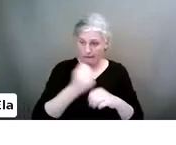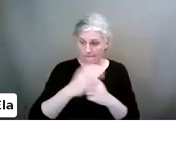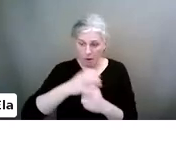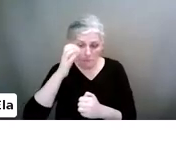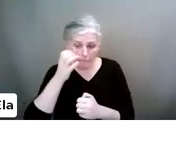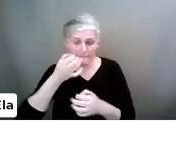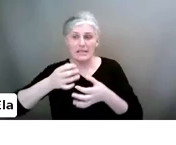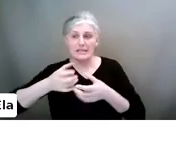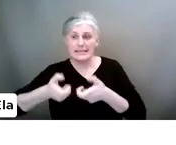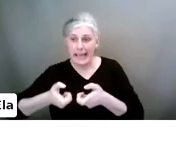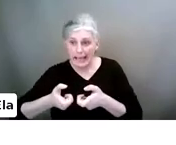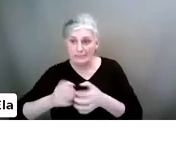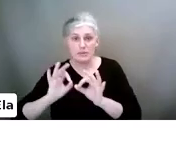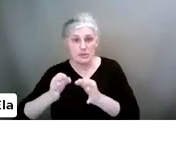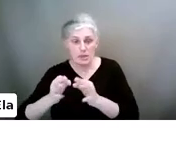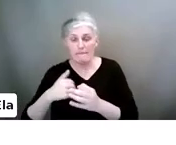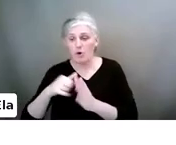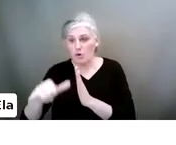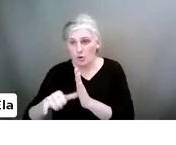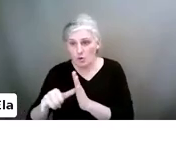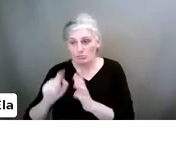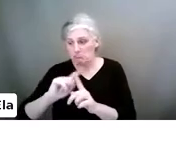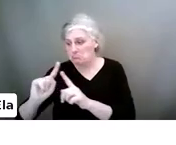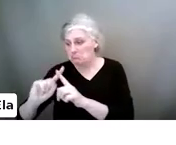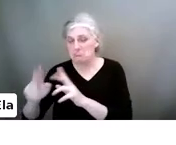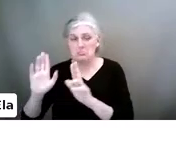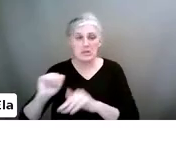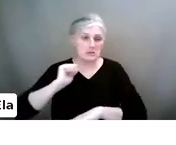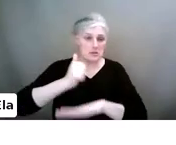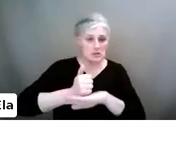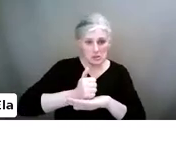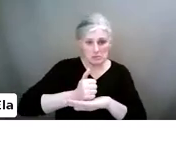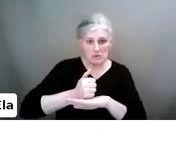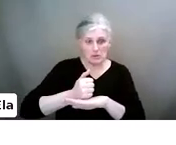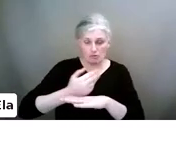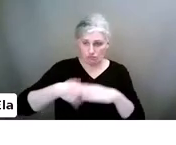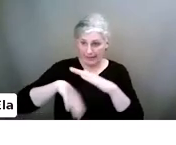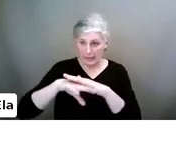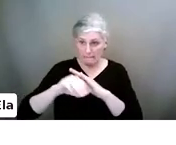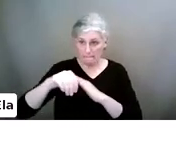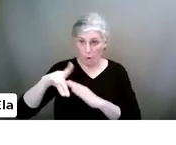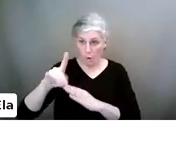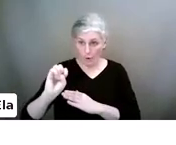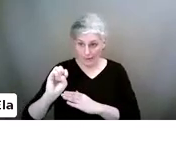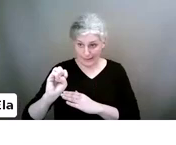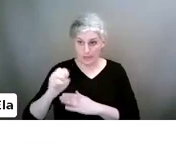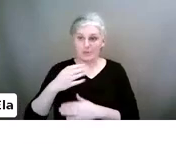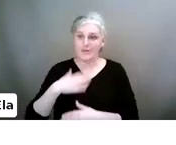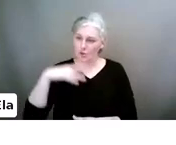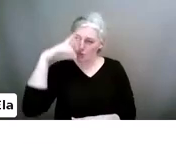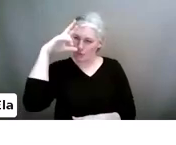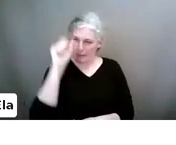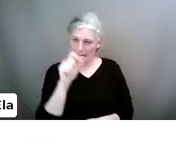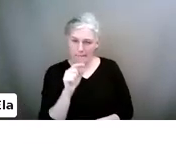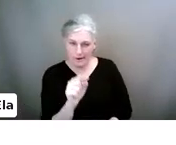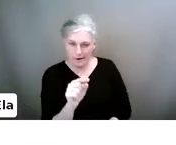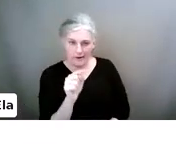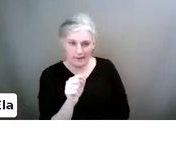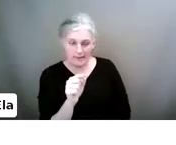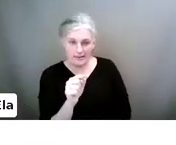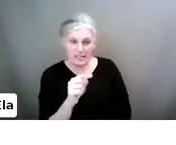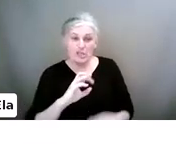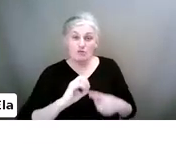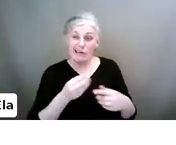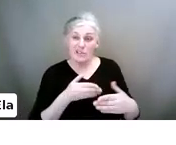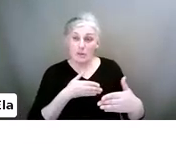games, for YouTube, you can put YouTube restricted mode. Now, please bear in mind as well that try